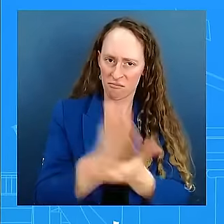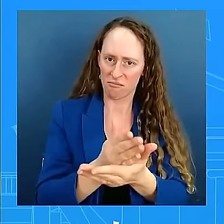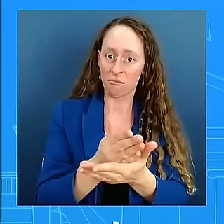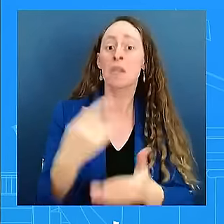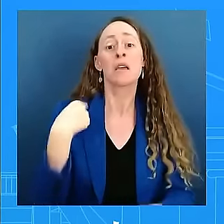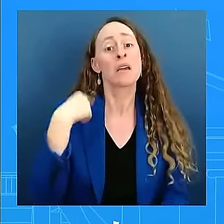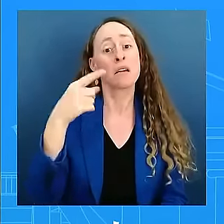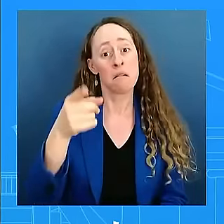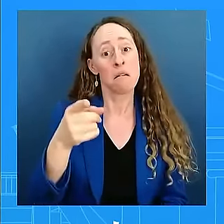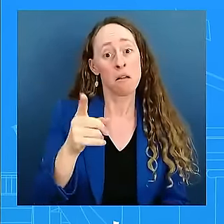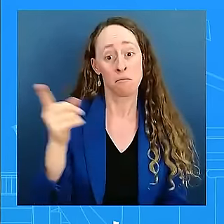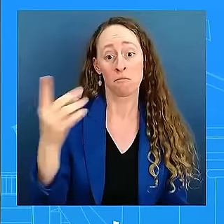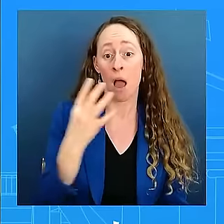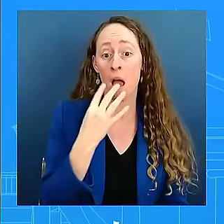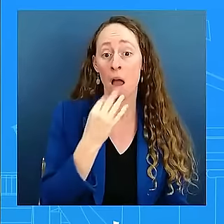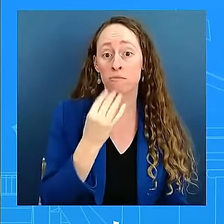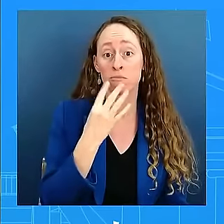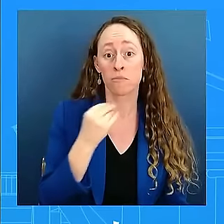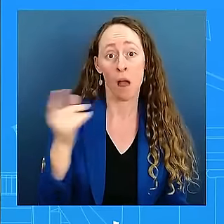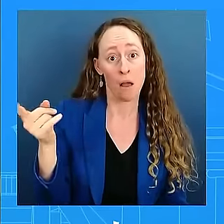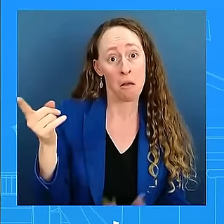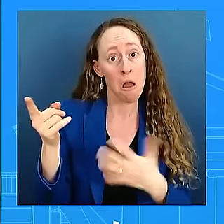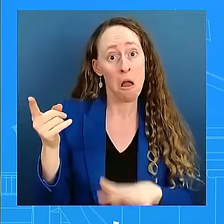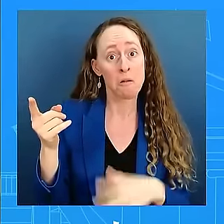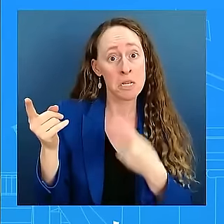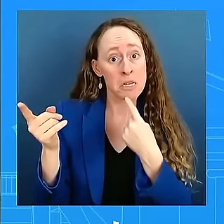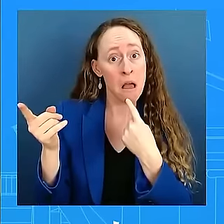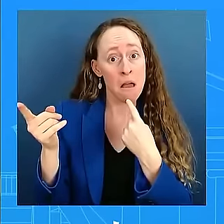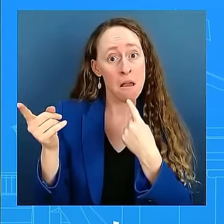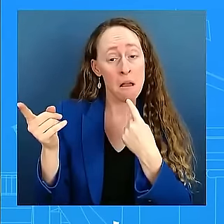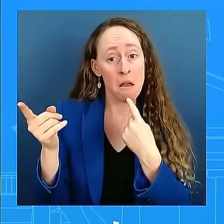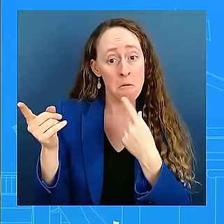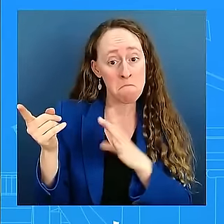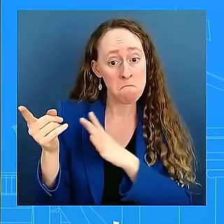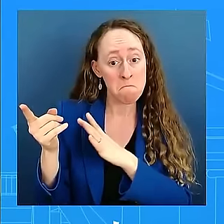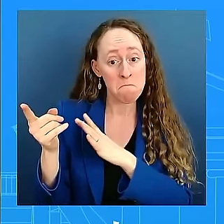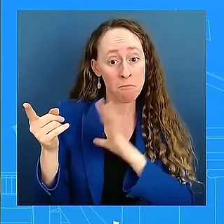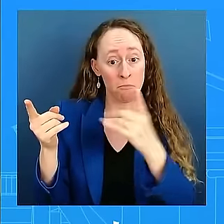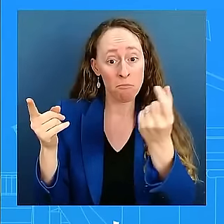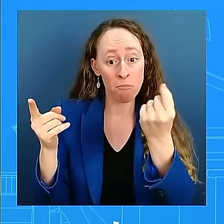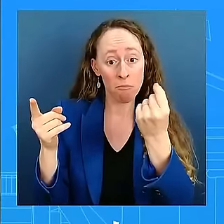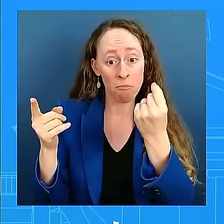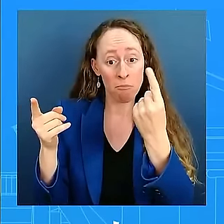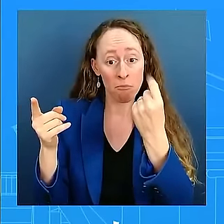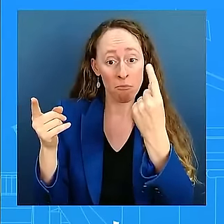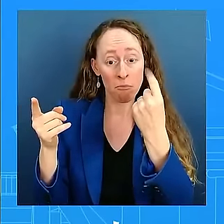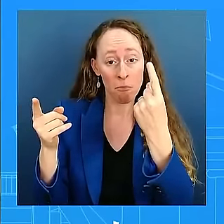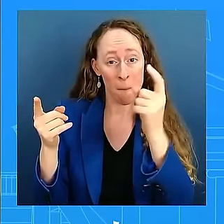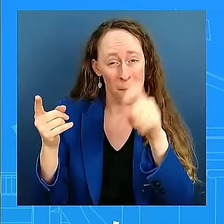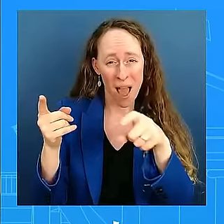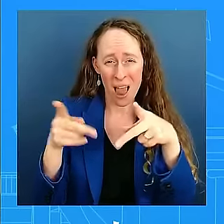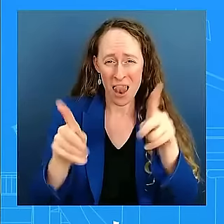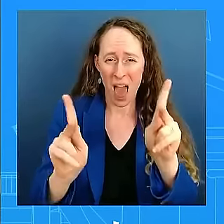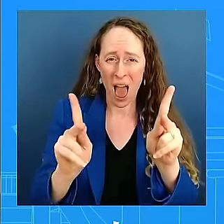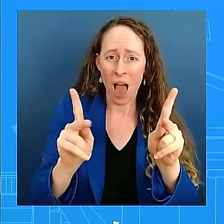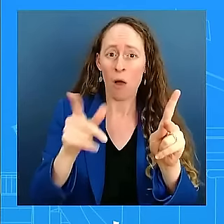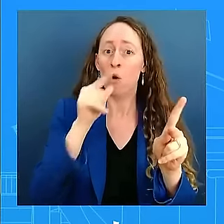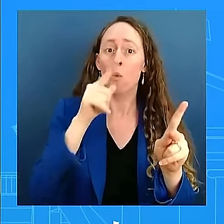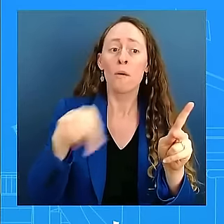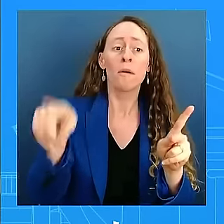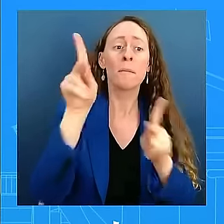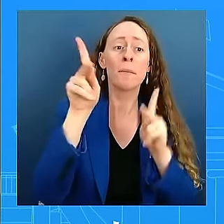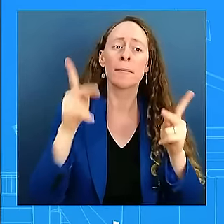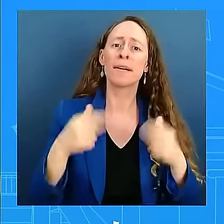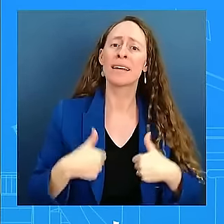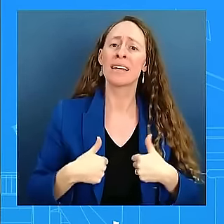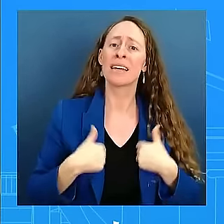well, is that there needs to be an agreement that allows civilians to safely return to their homes on both sides of the border over